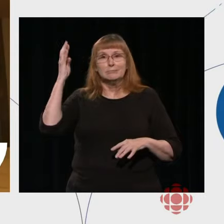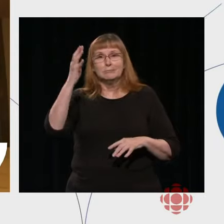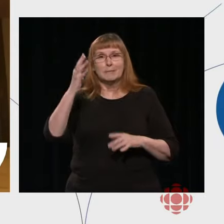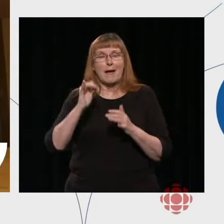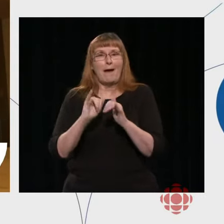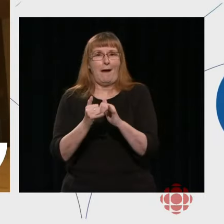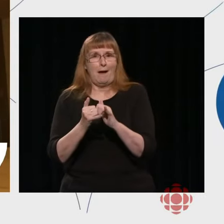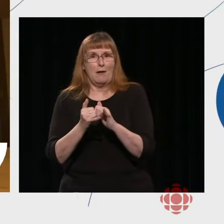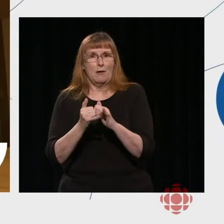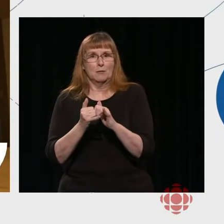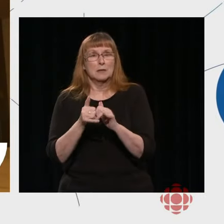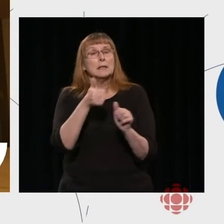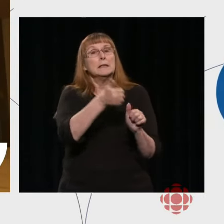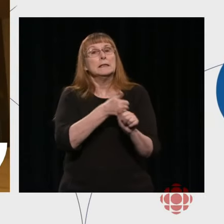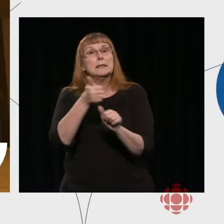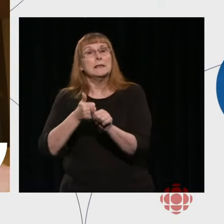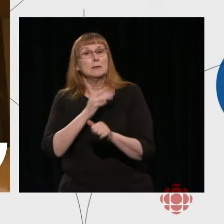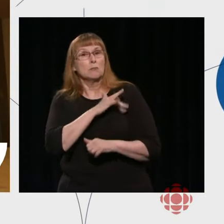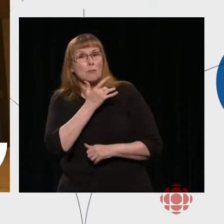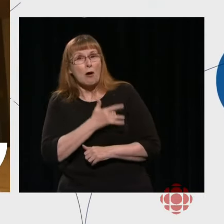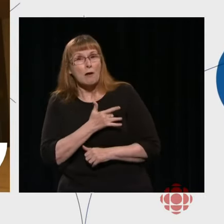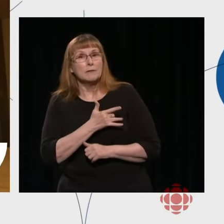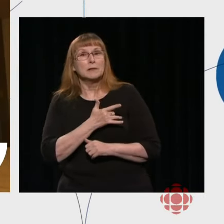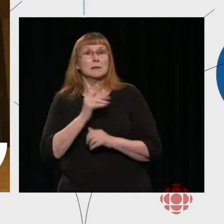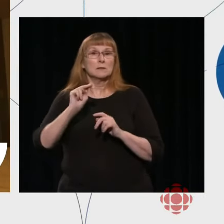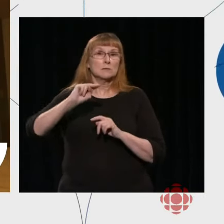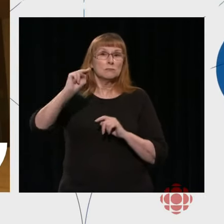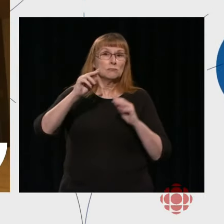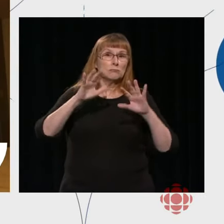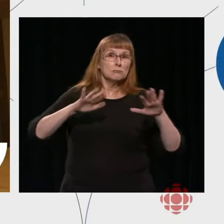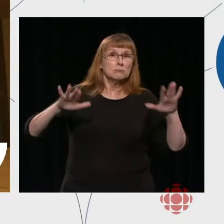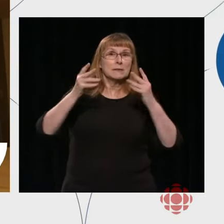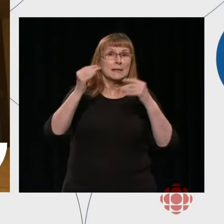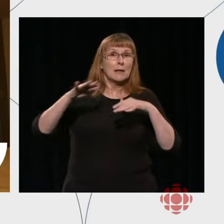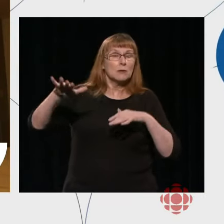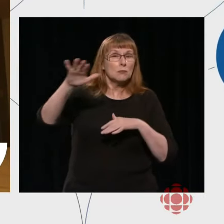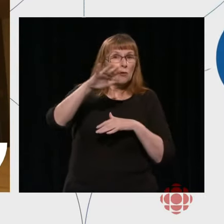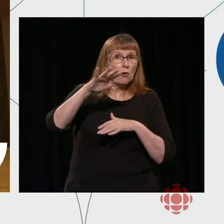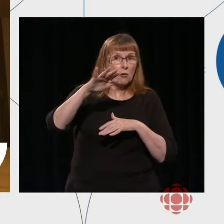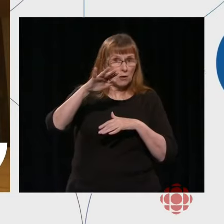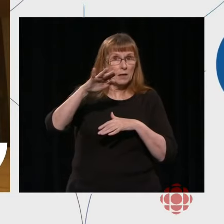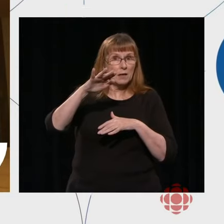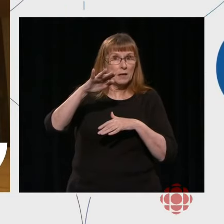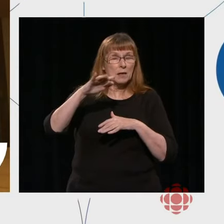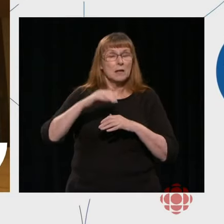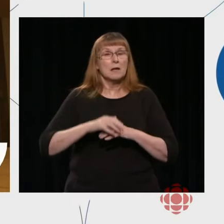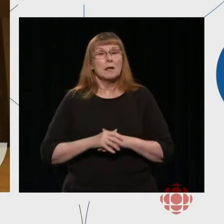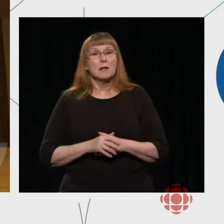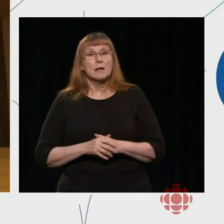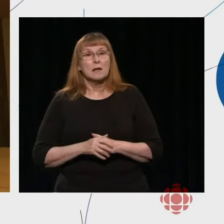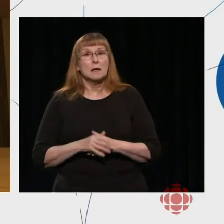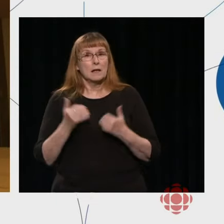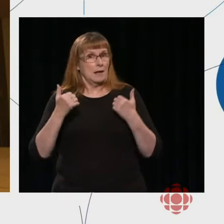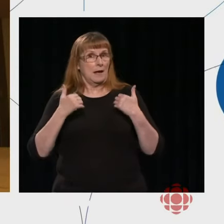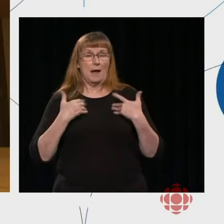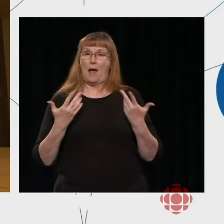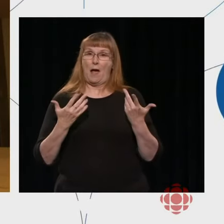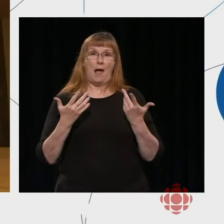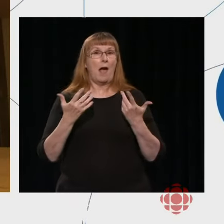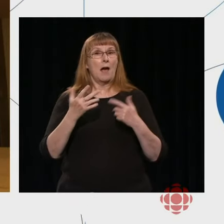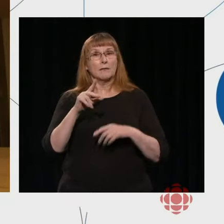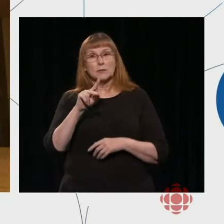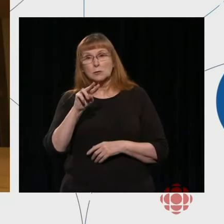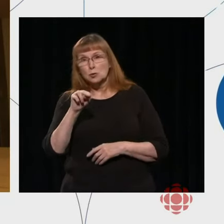in each province and territory did press conferences. And